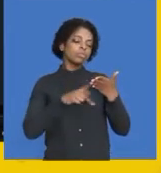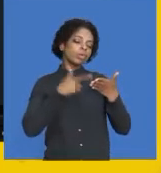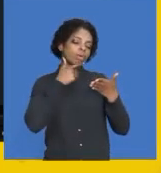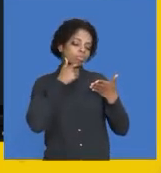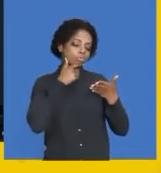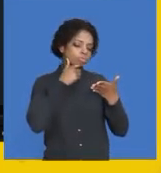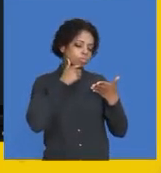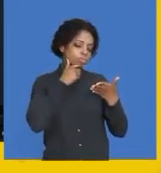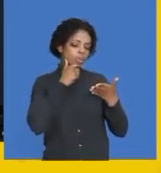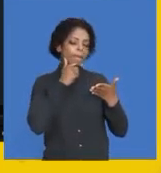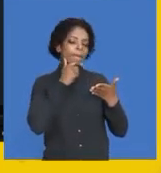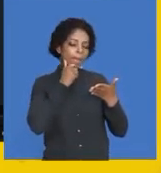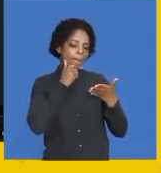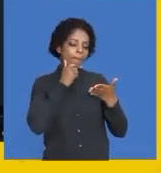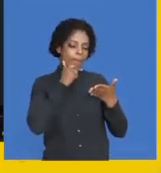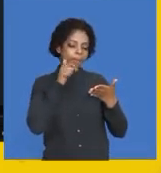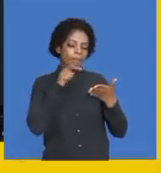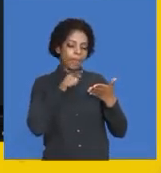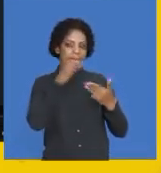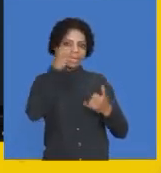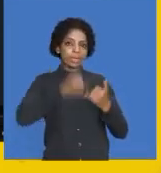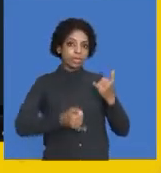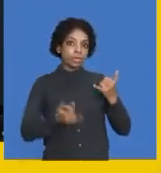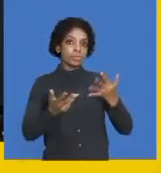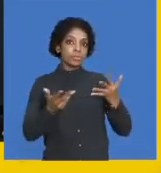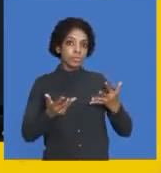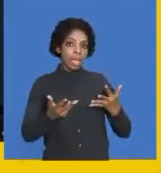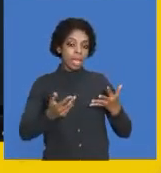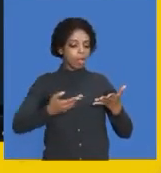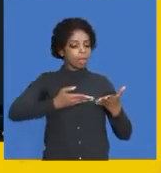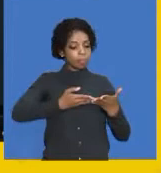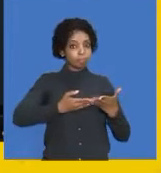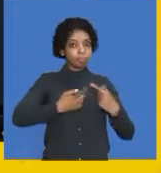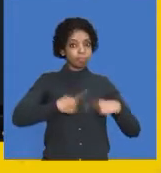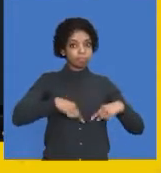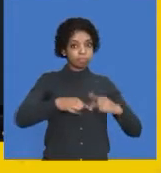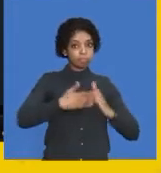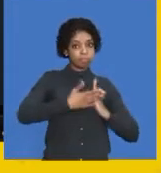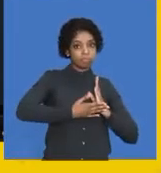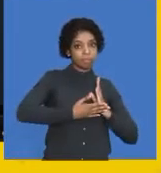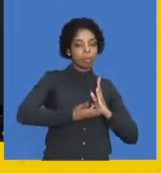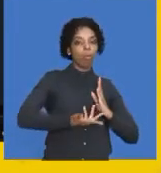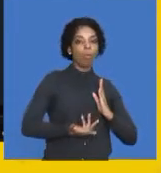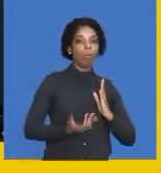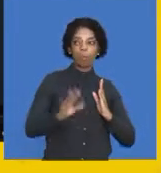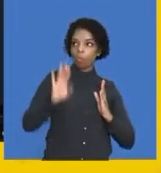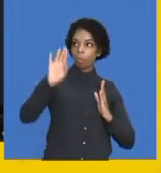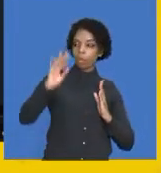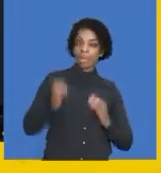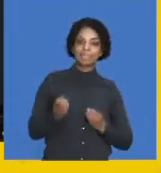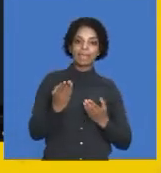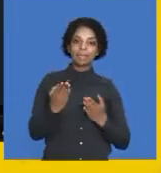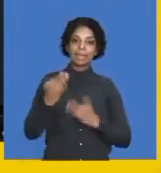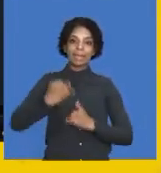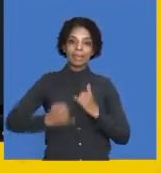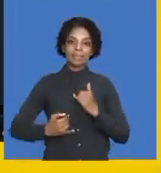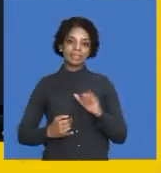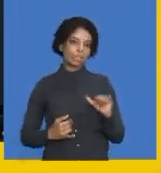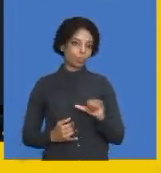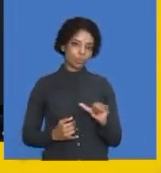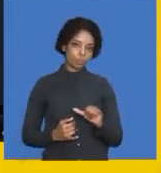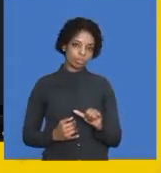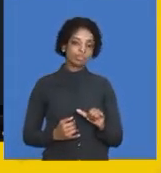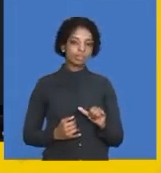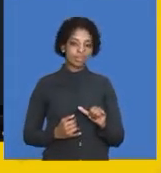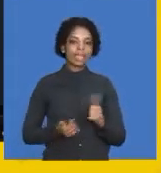exactly where the error is. Step number one, is the error in our records or in the records of the supplier?